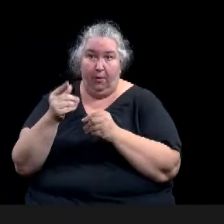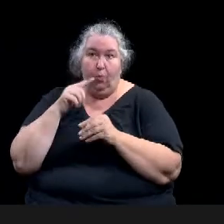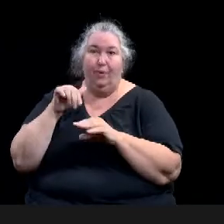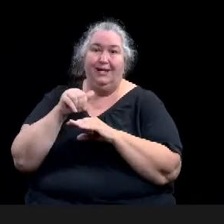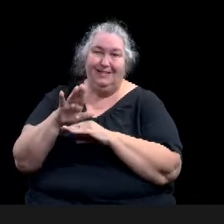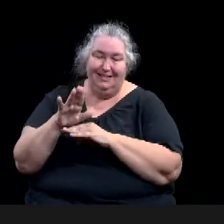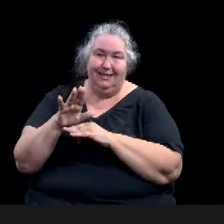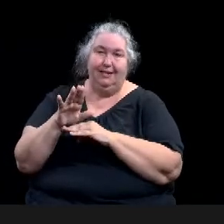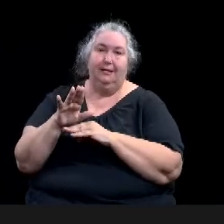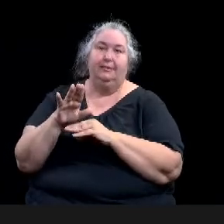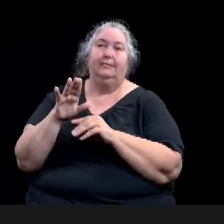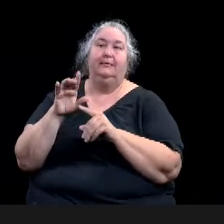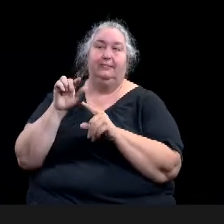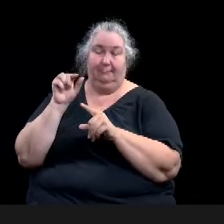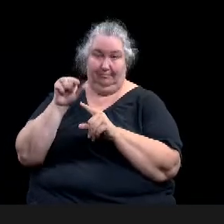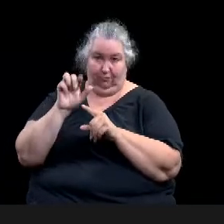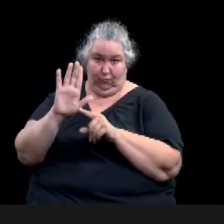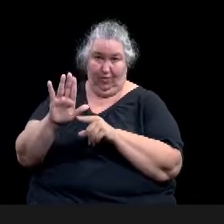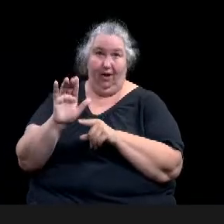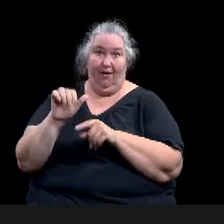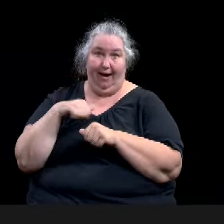actual physical address for that.